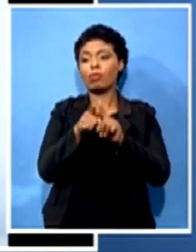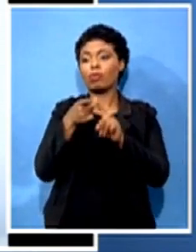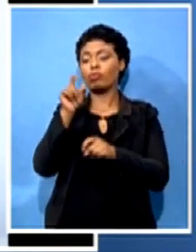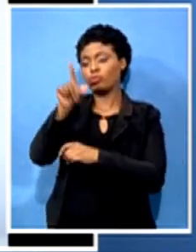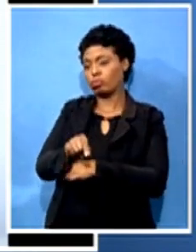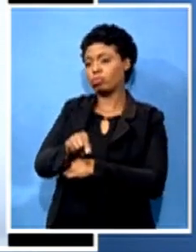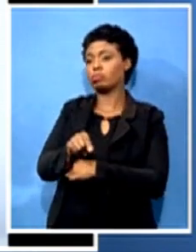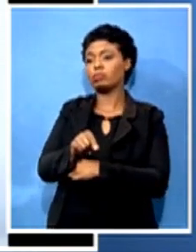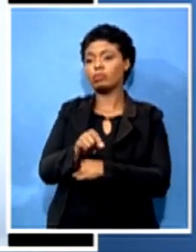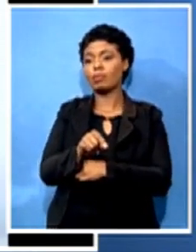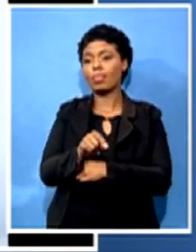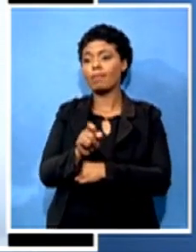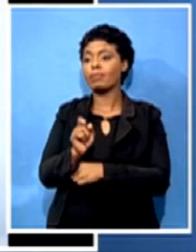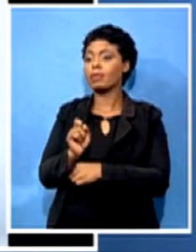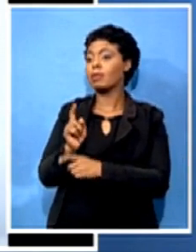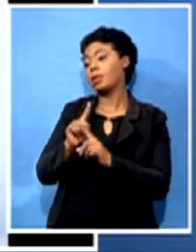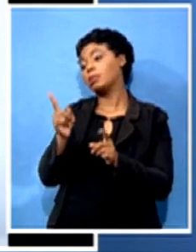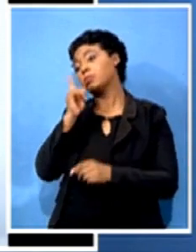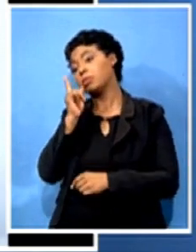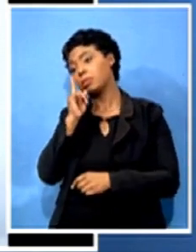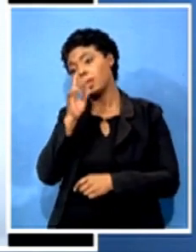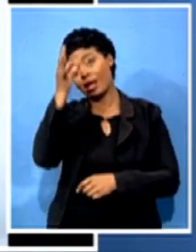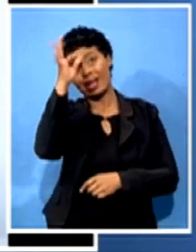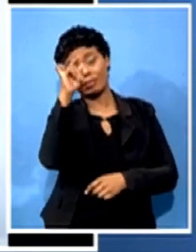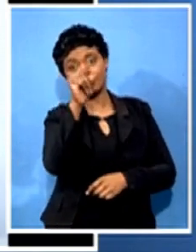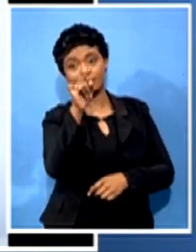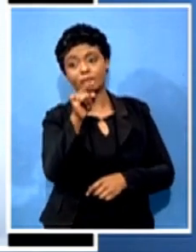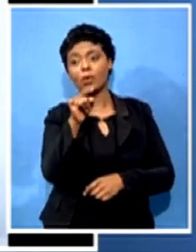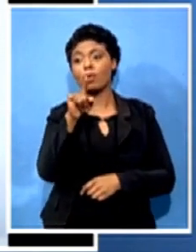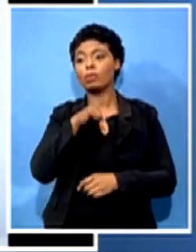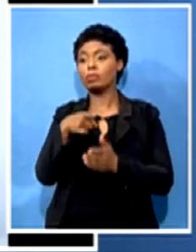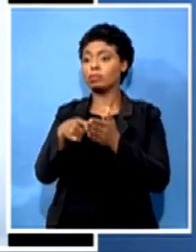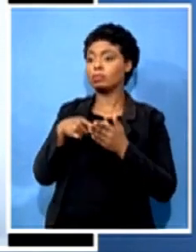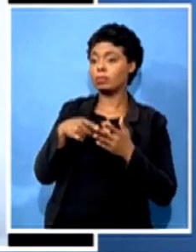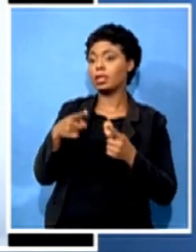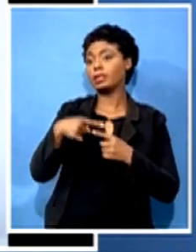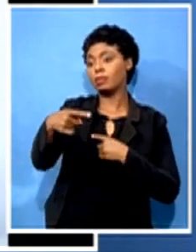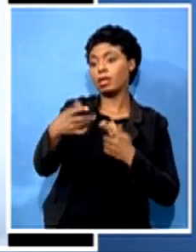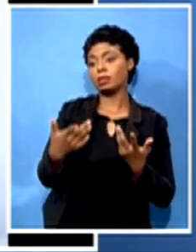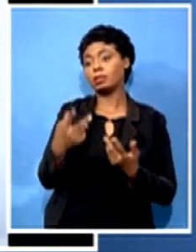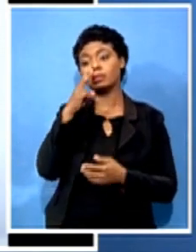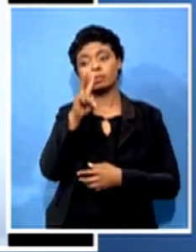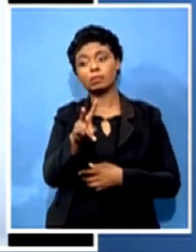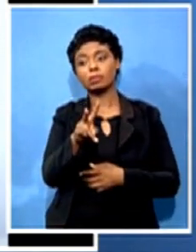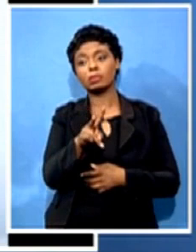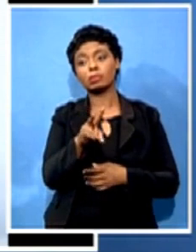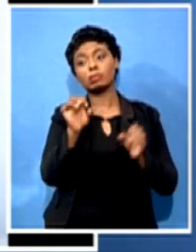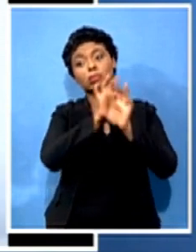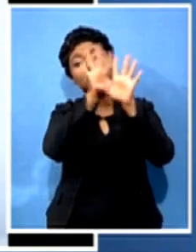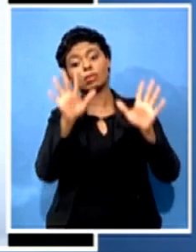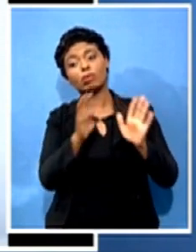demand, as well as the clarity and transparency of the rules and regulations that govern local content requirements.